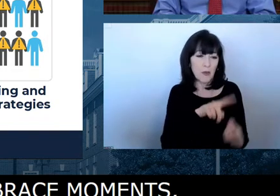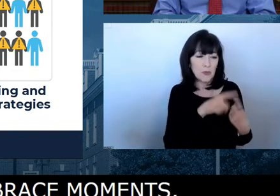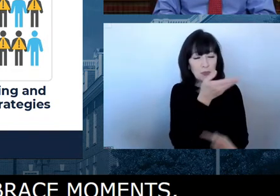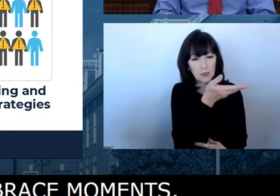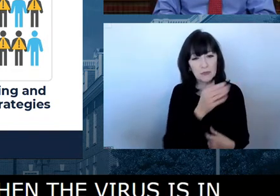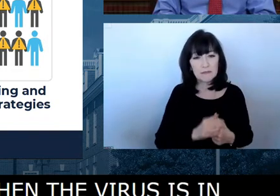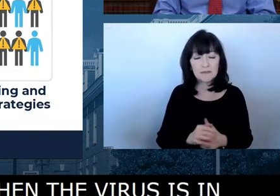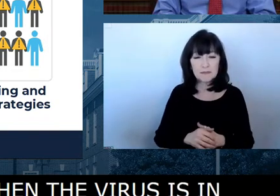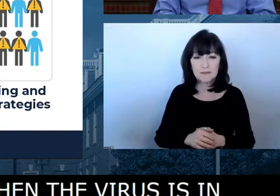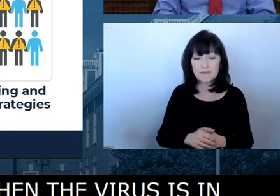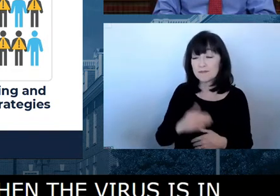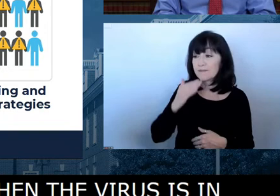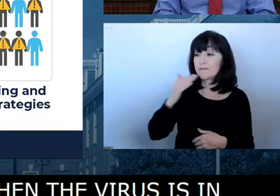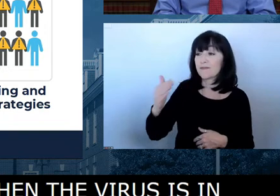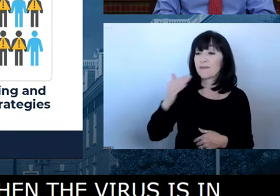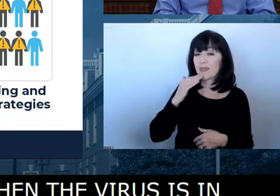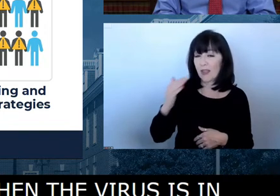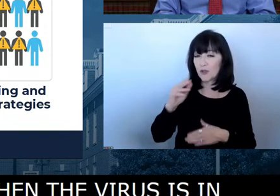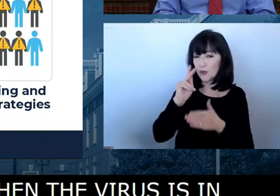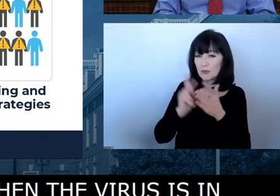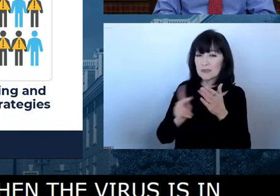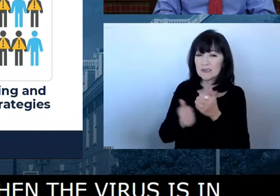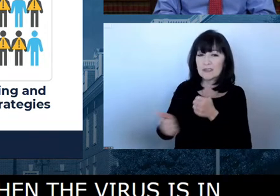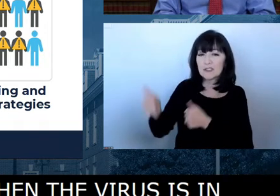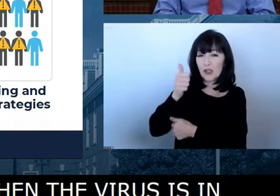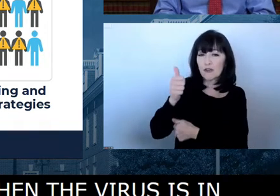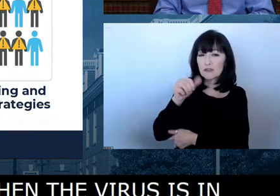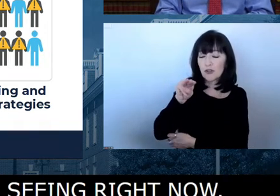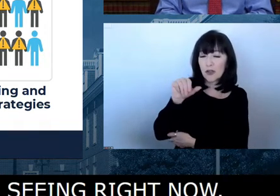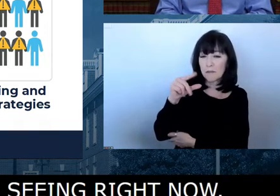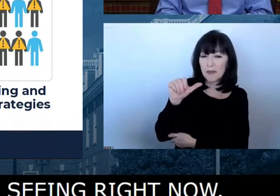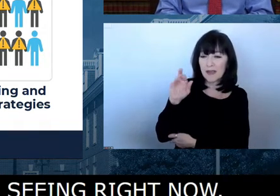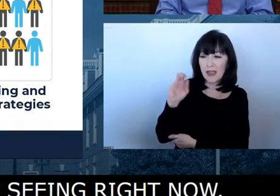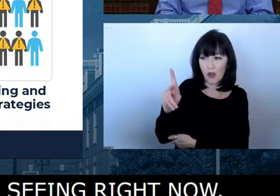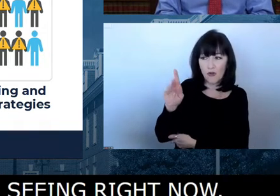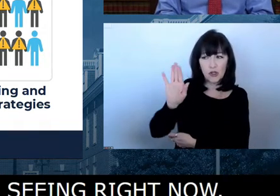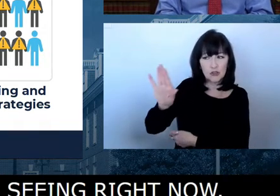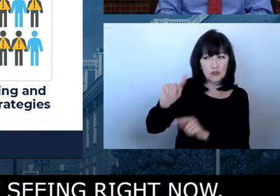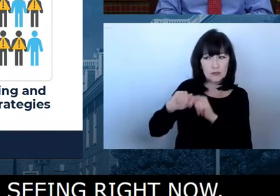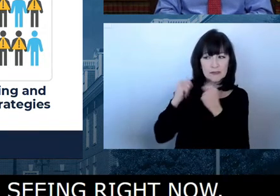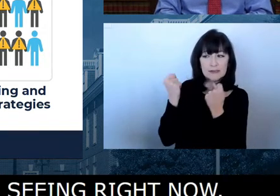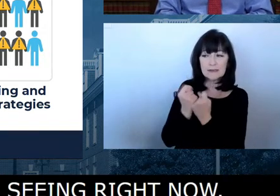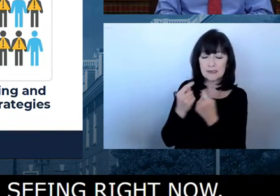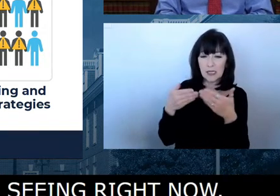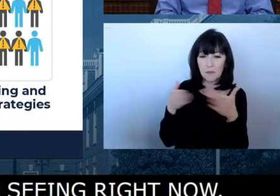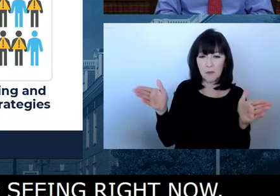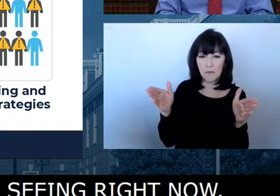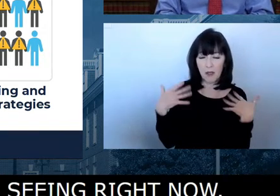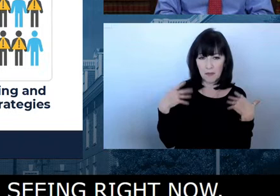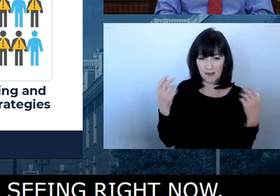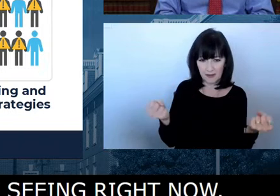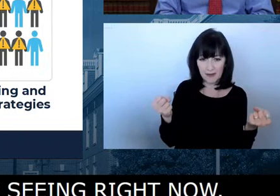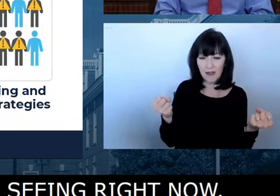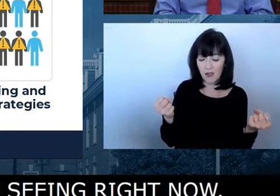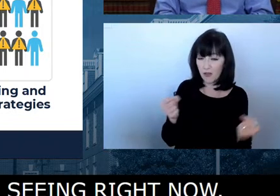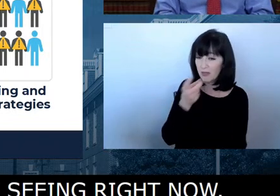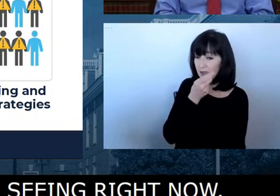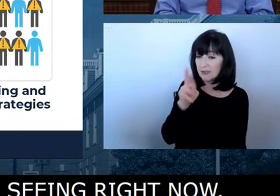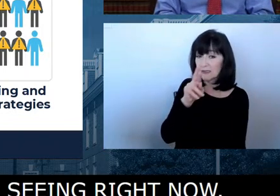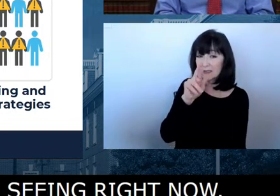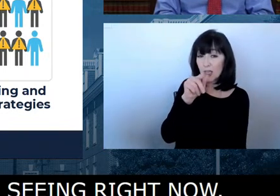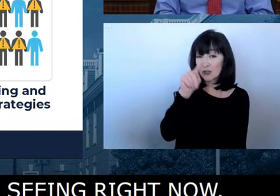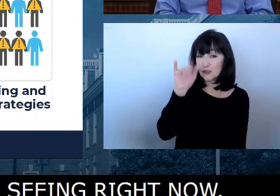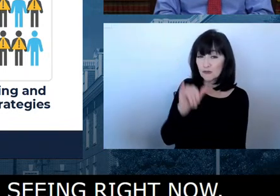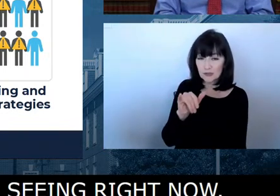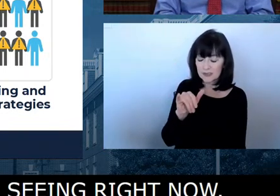Thanks, Secretary McGarrett. Uh, again, thanks to your team, the team there at, uh, Public Health, Dr. Rattay. Just incredible work over the last,